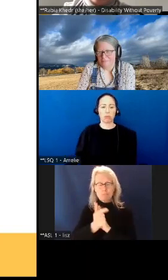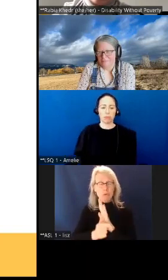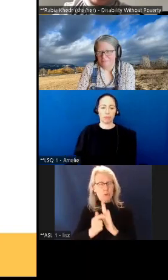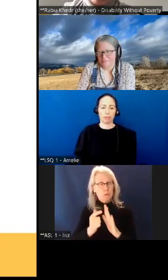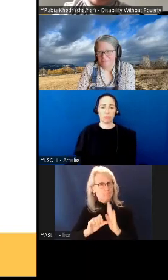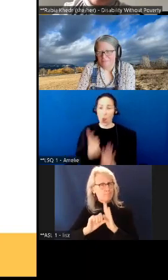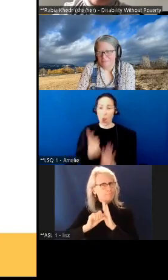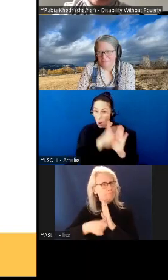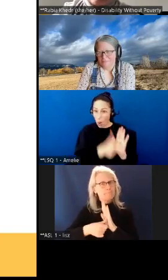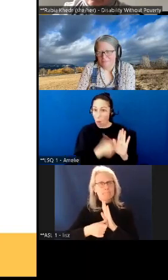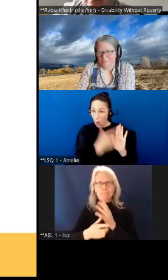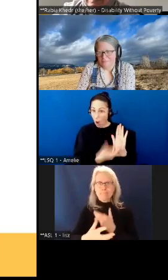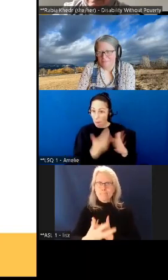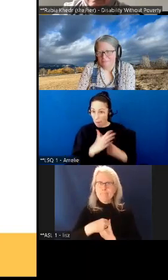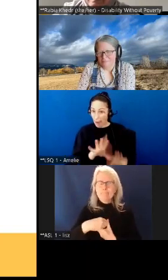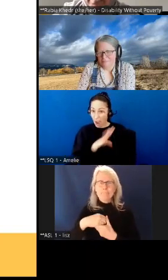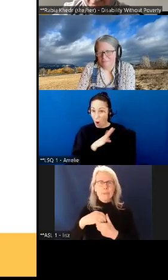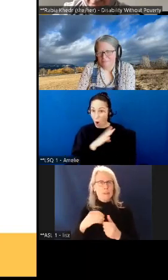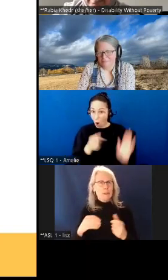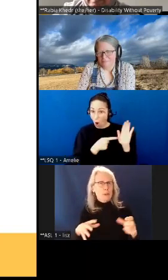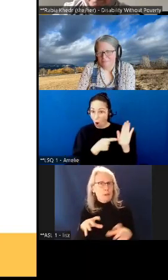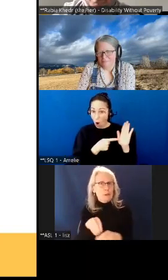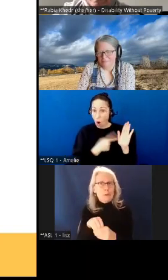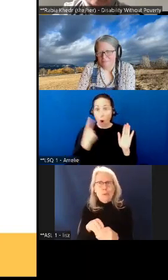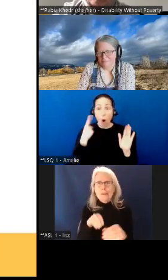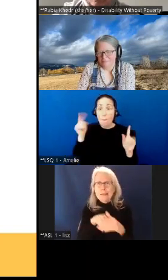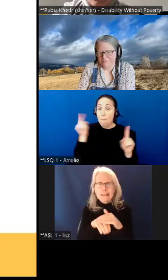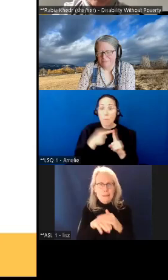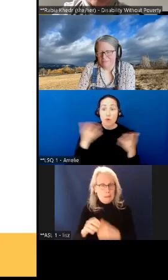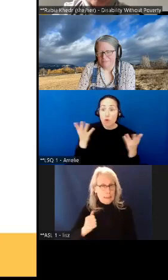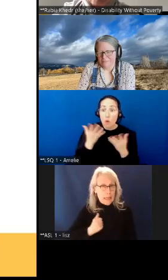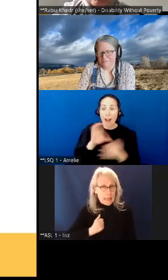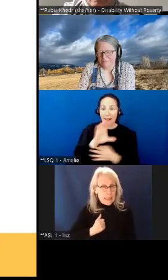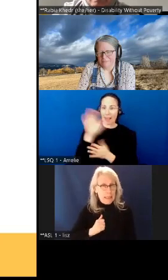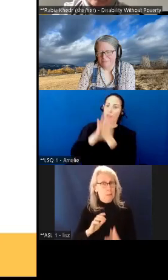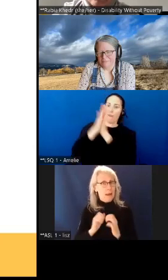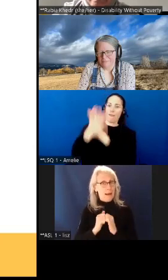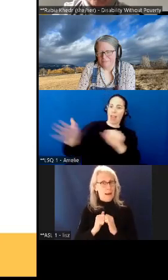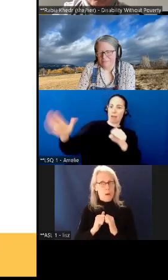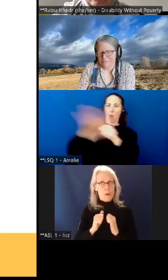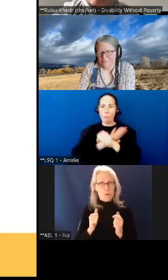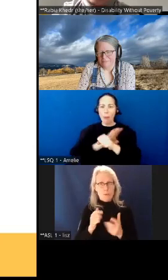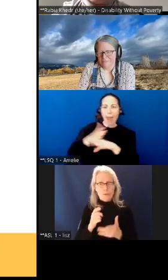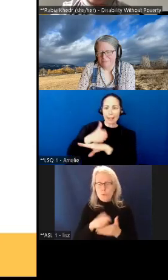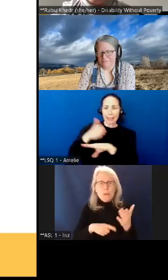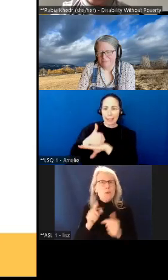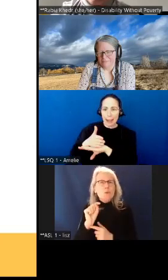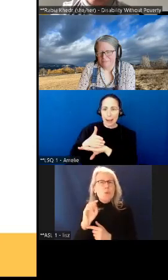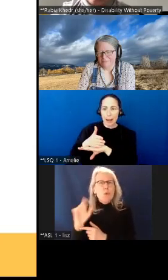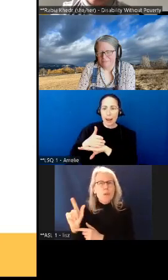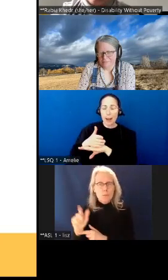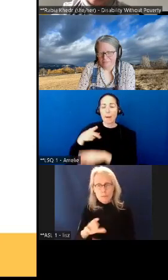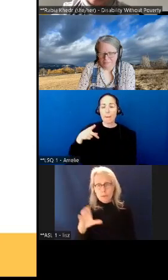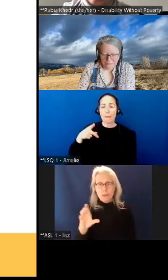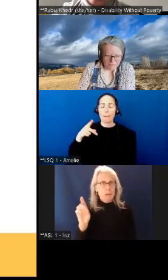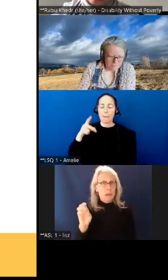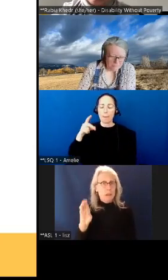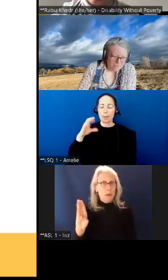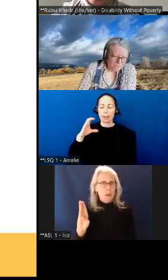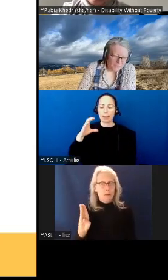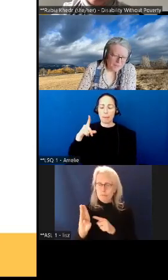accessible canada and that the cdb is the path forward to realizing that dream of an accessible canada